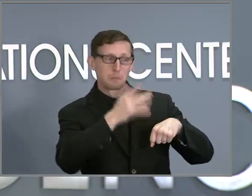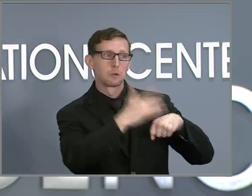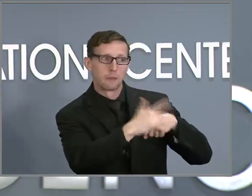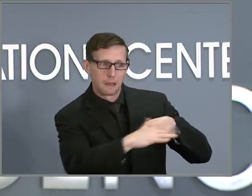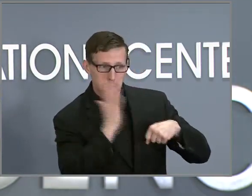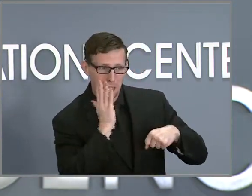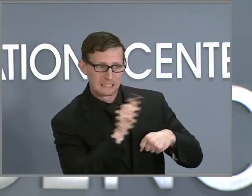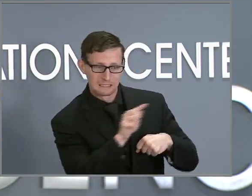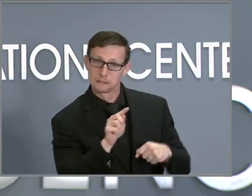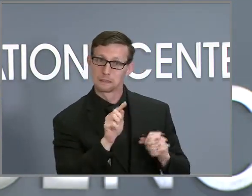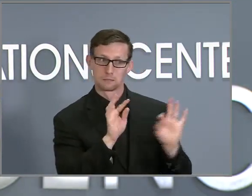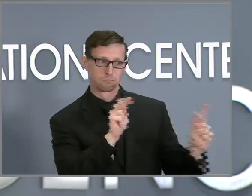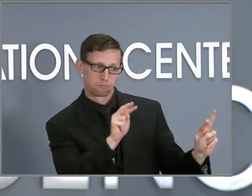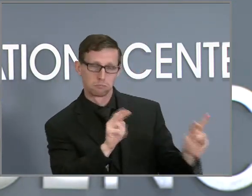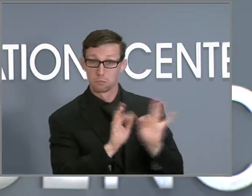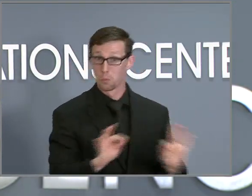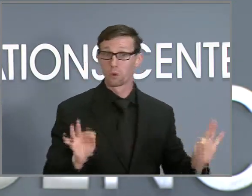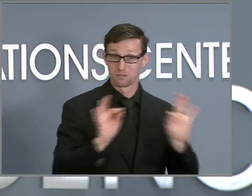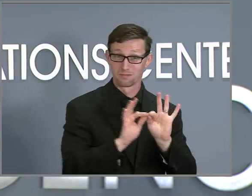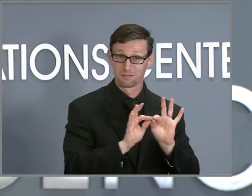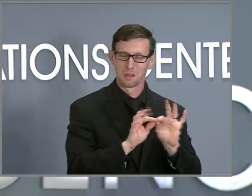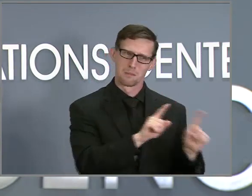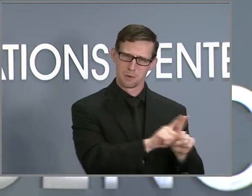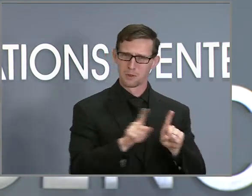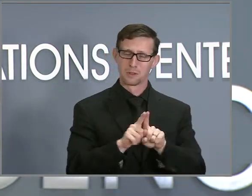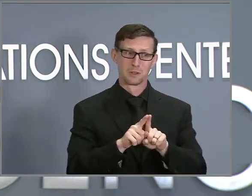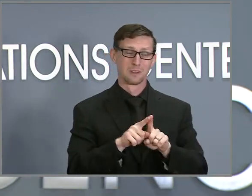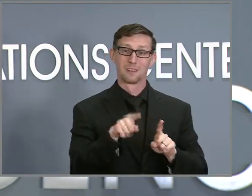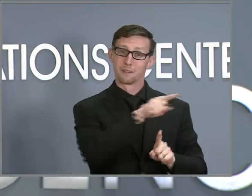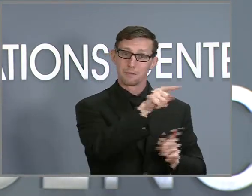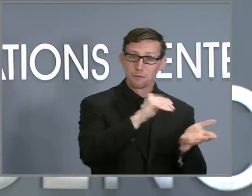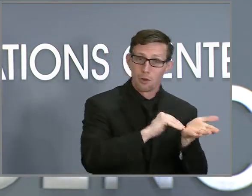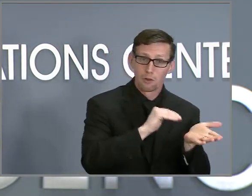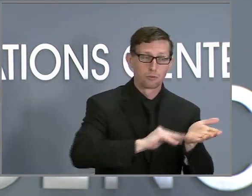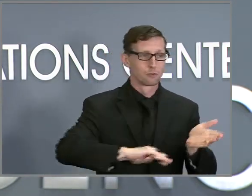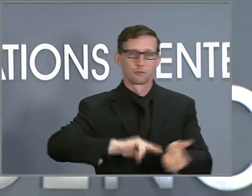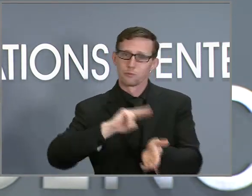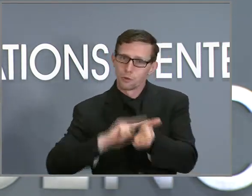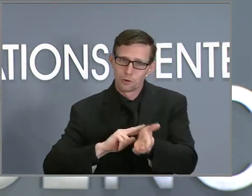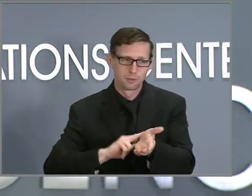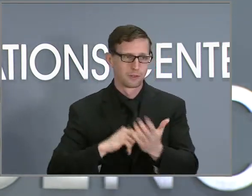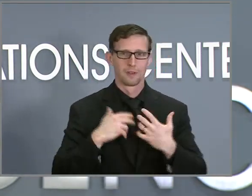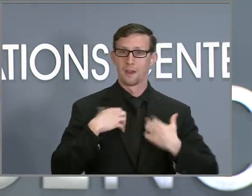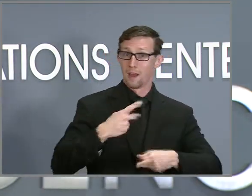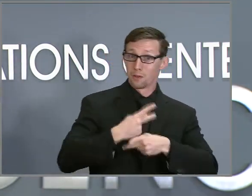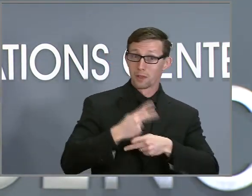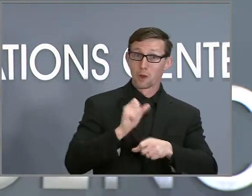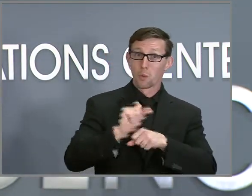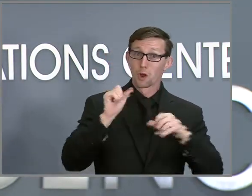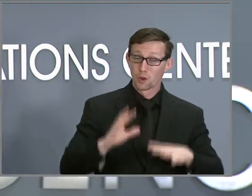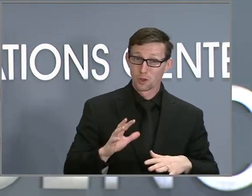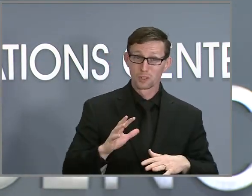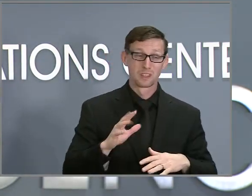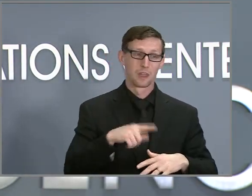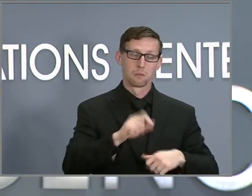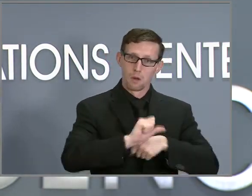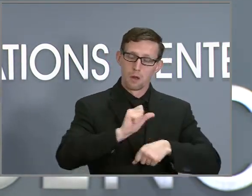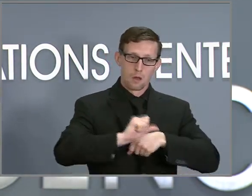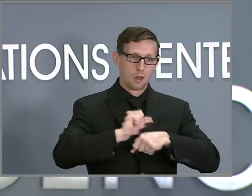doctors and nurses and other health care workers are tired after two long years of this pandemic.